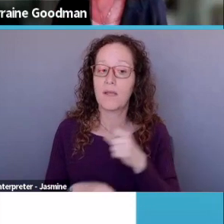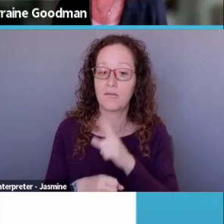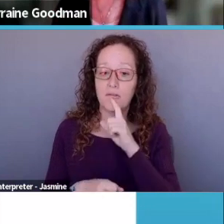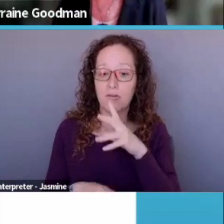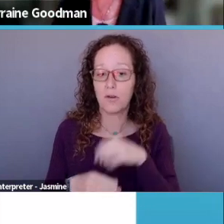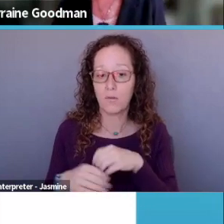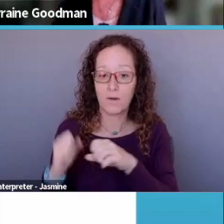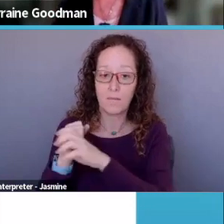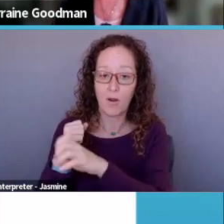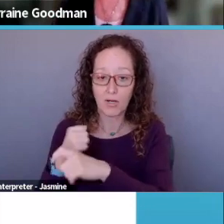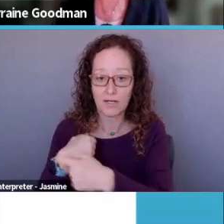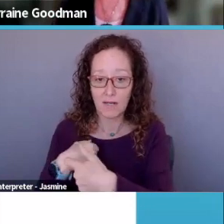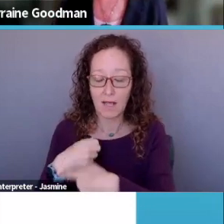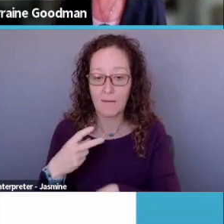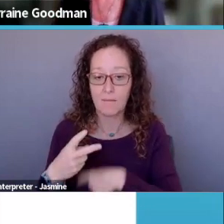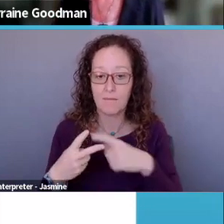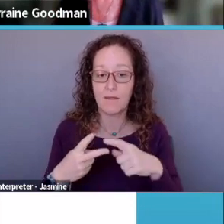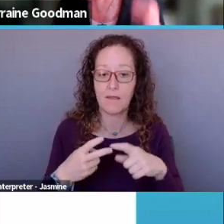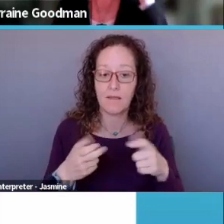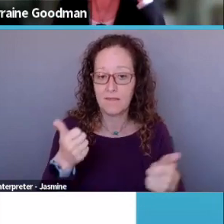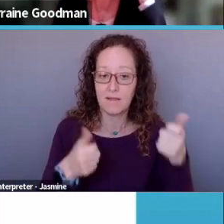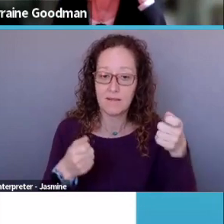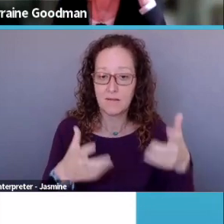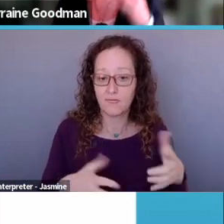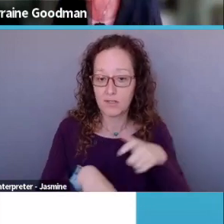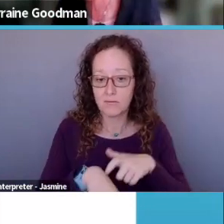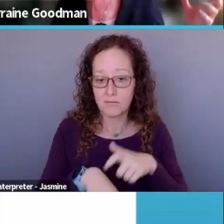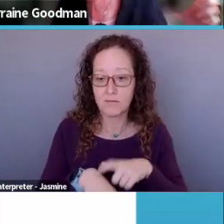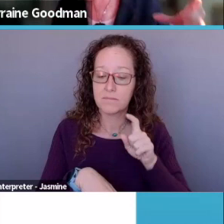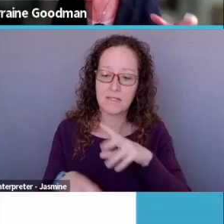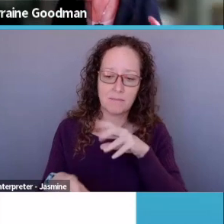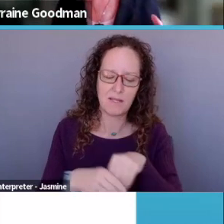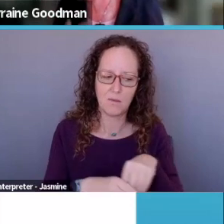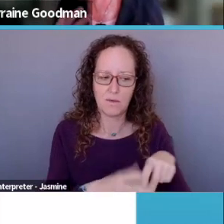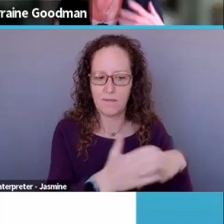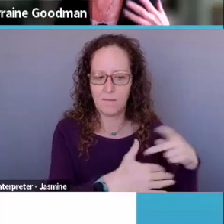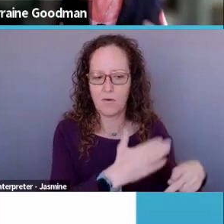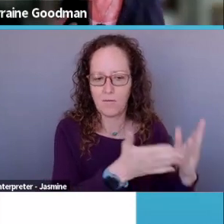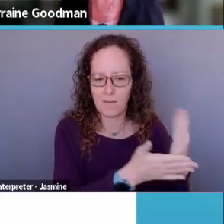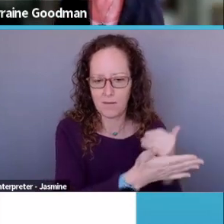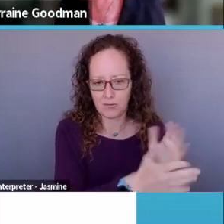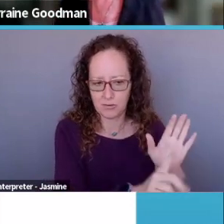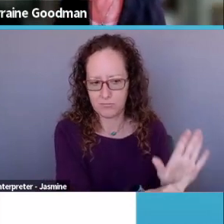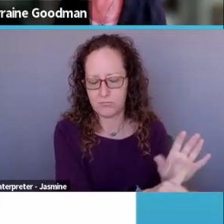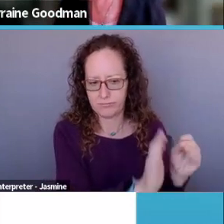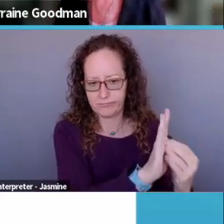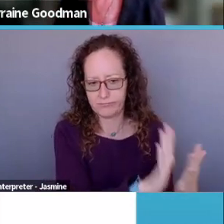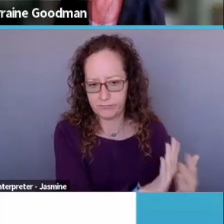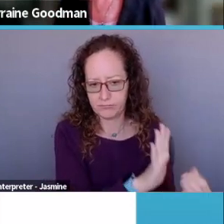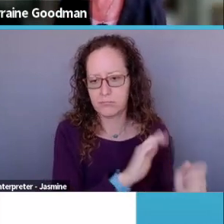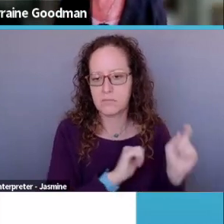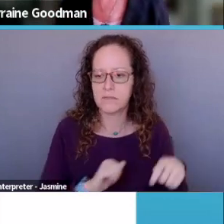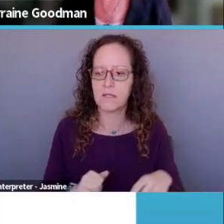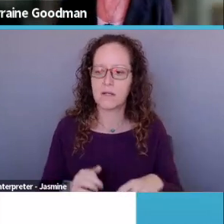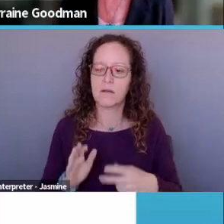in your program budgets. Um, in this short paragraph, you might want to mention the size of your